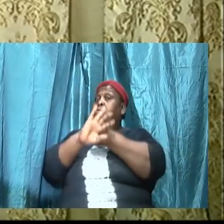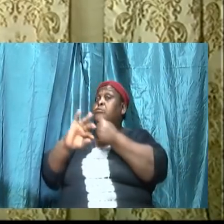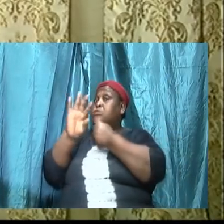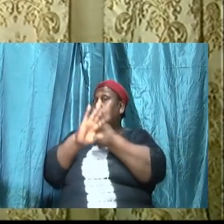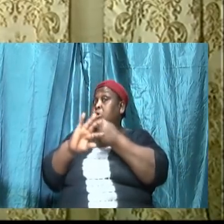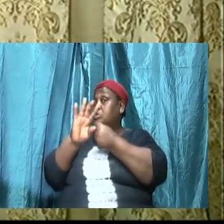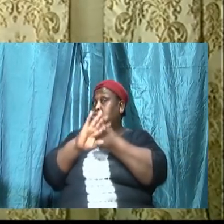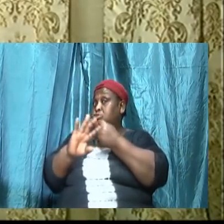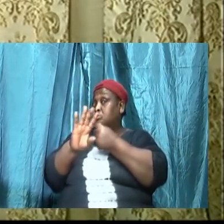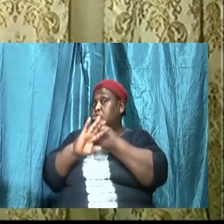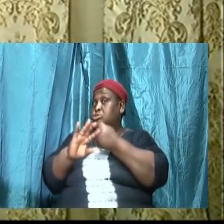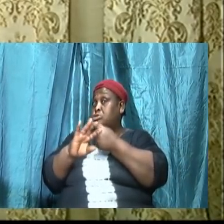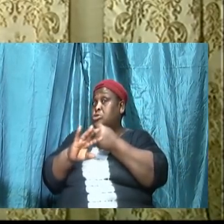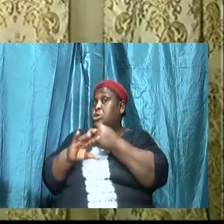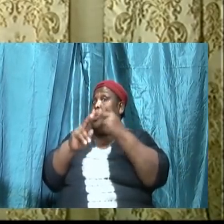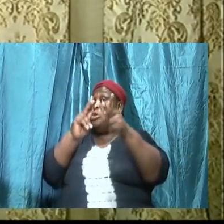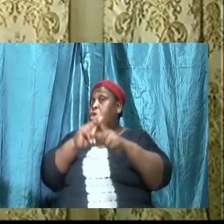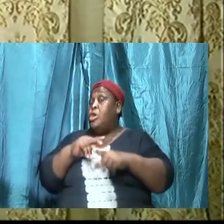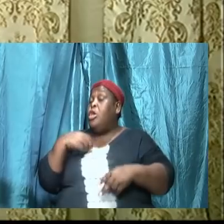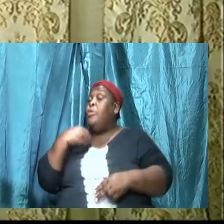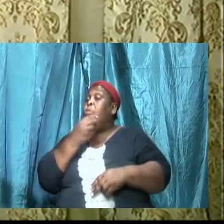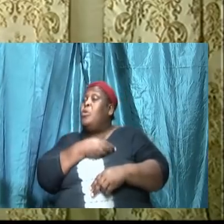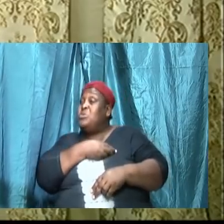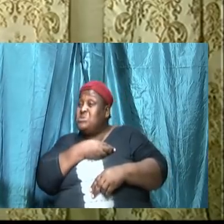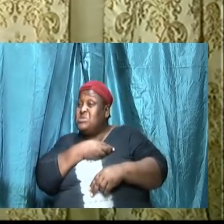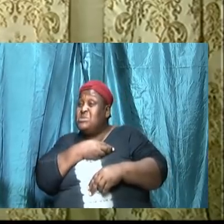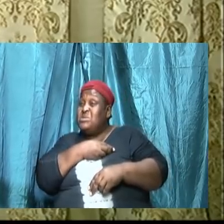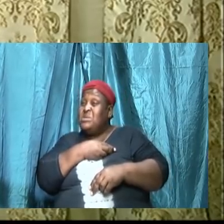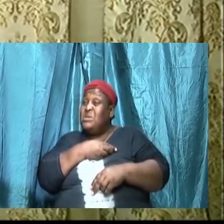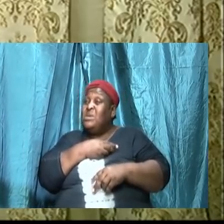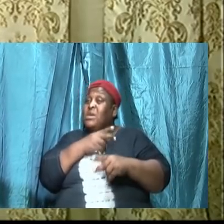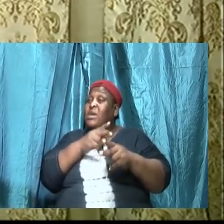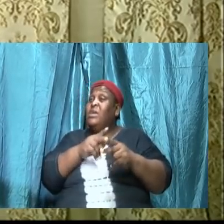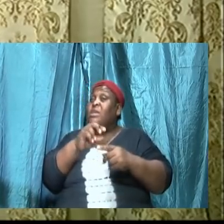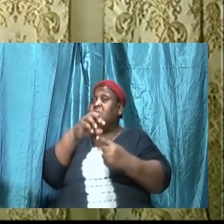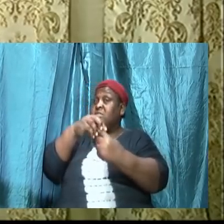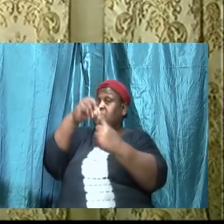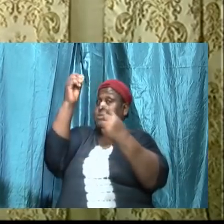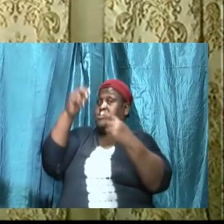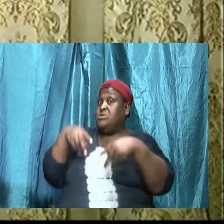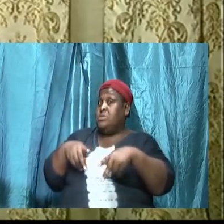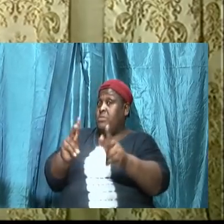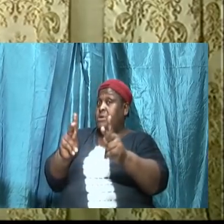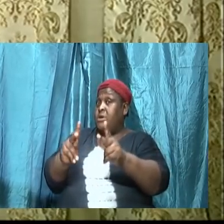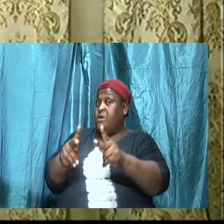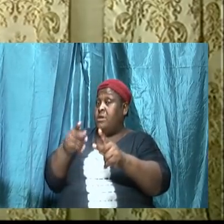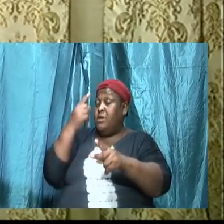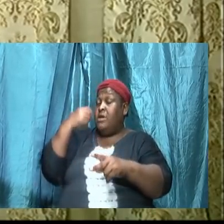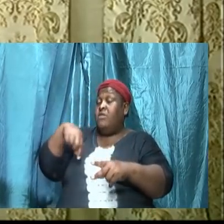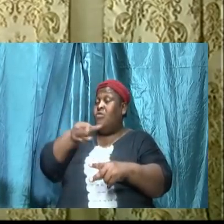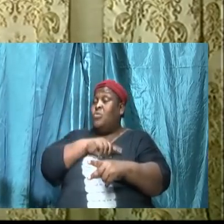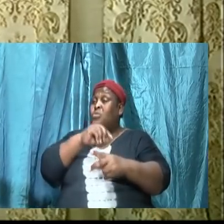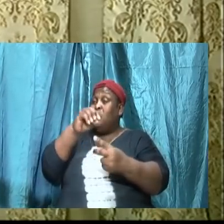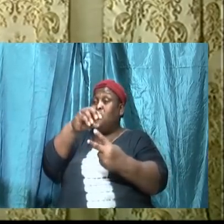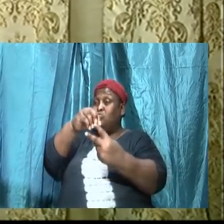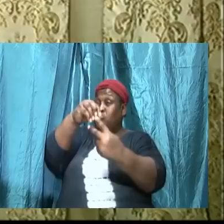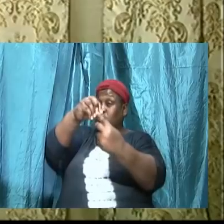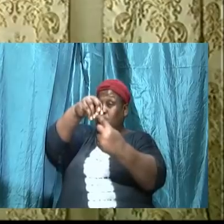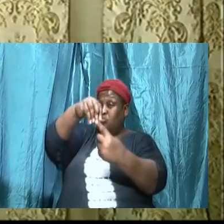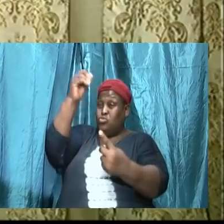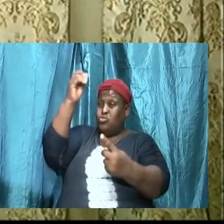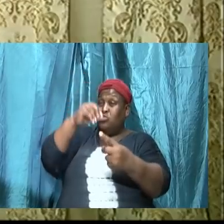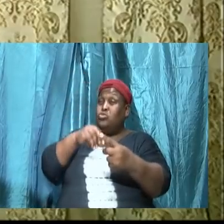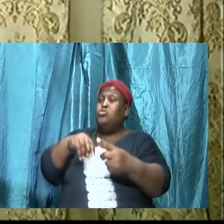certain trajectory because we choose to walk outside of the word.